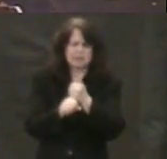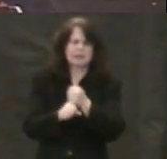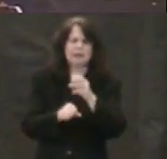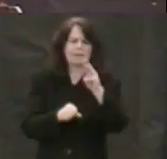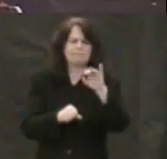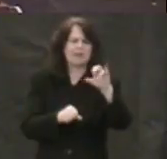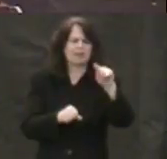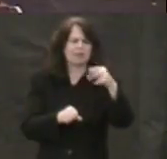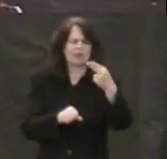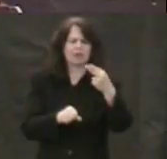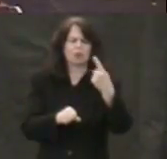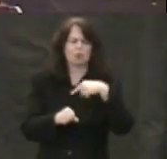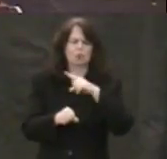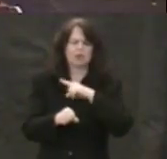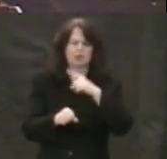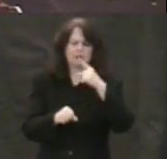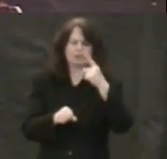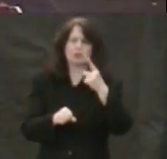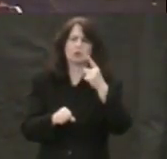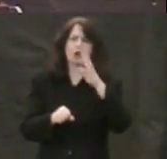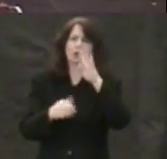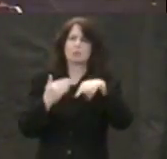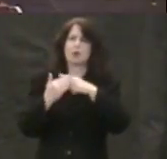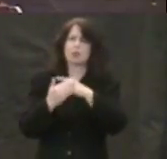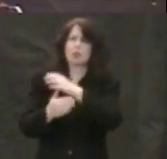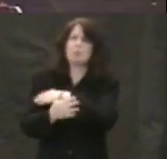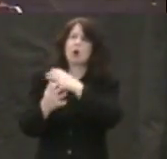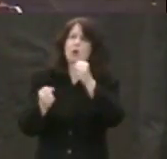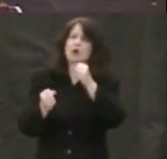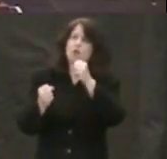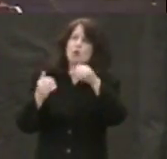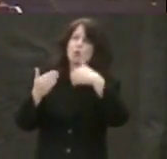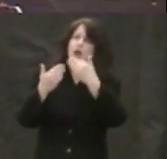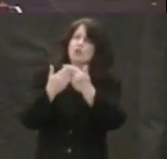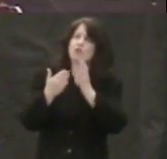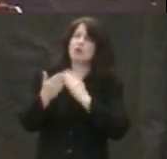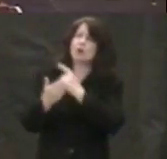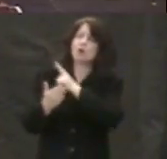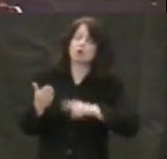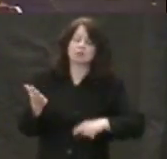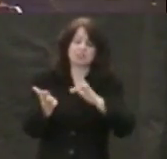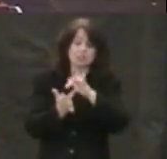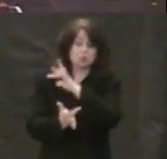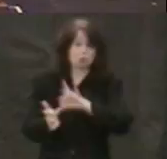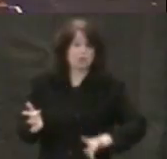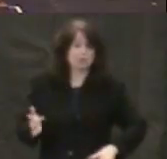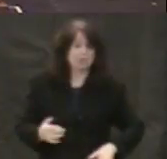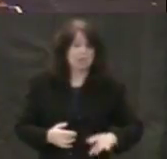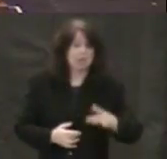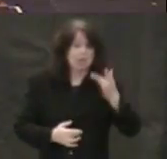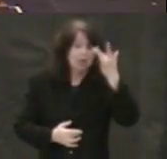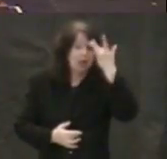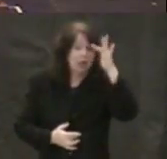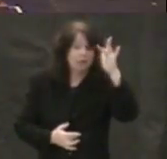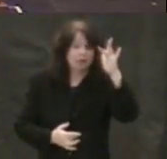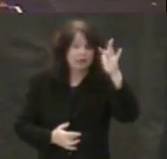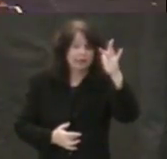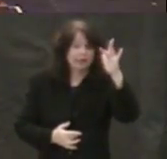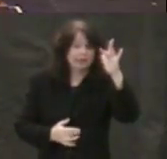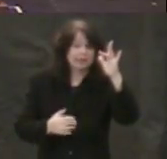power and coming of our Lord Jesus Christ. Cleverly designed